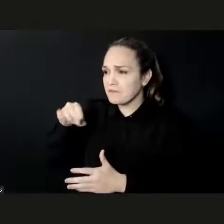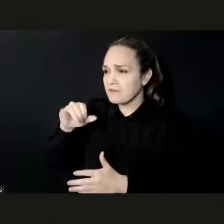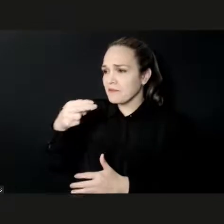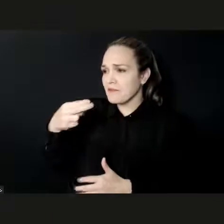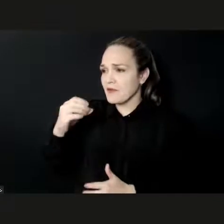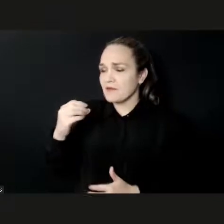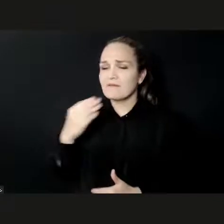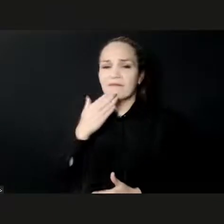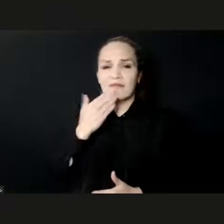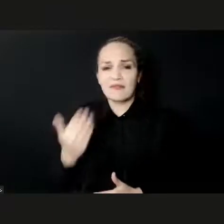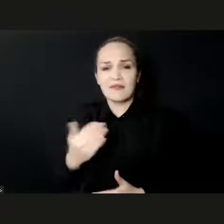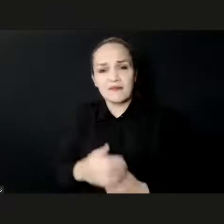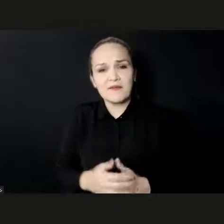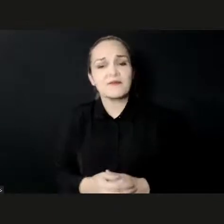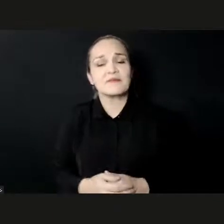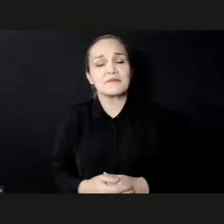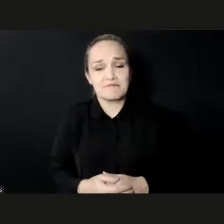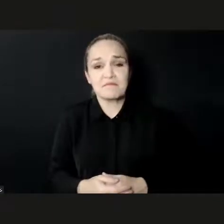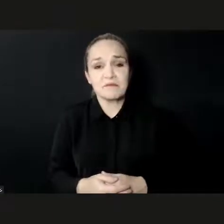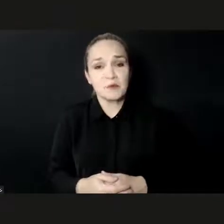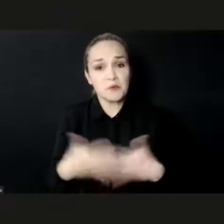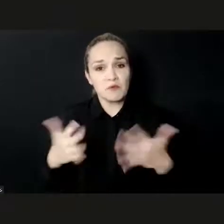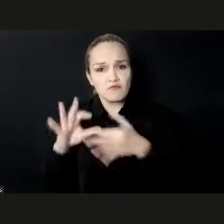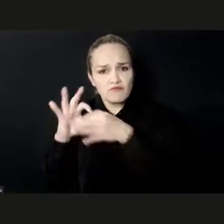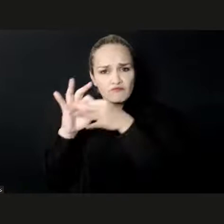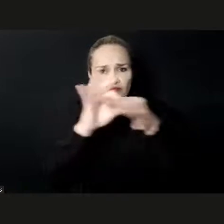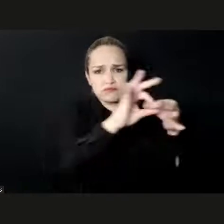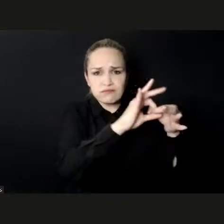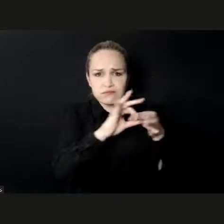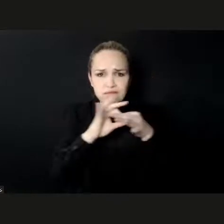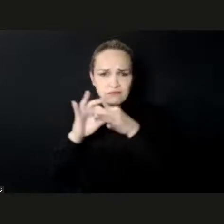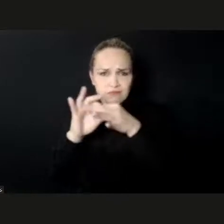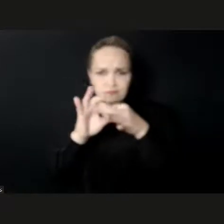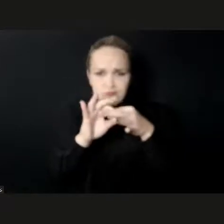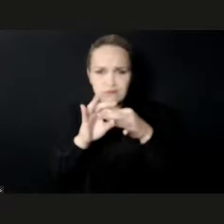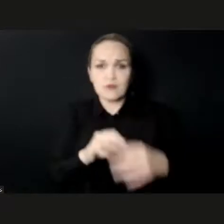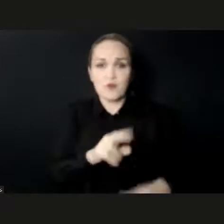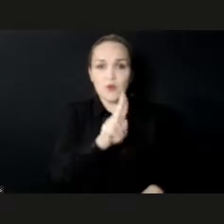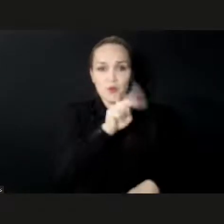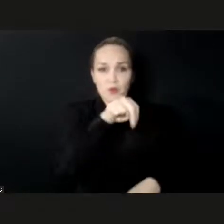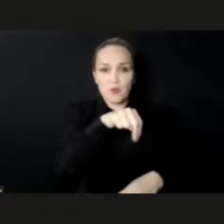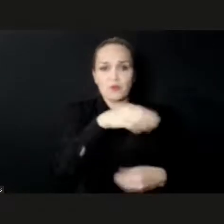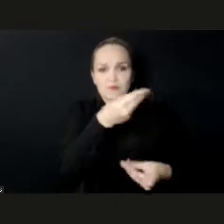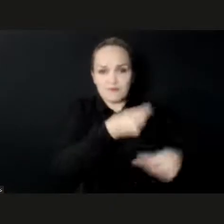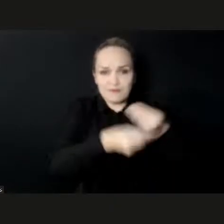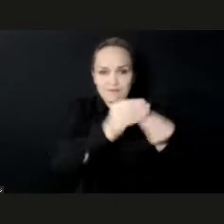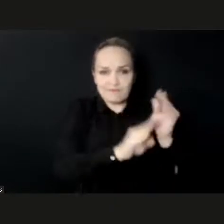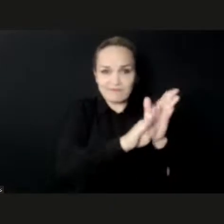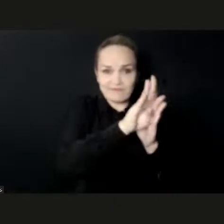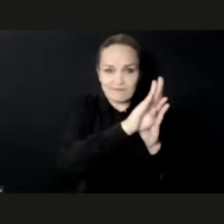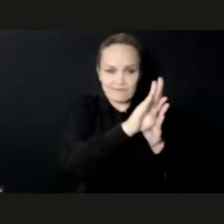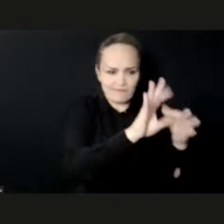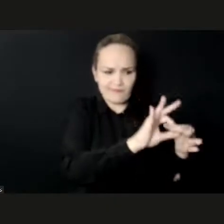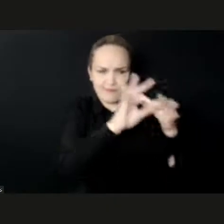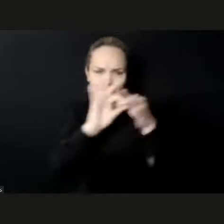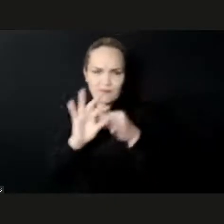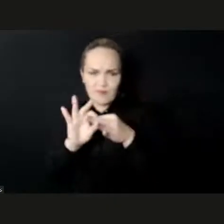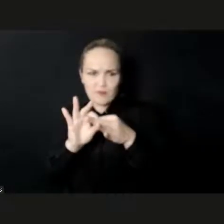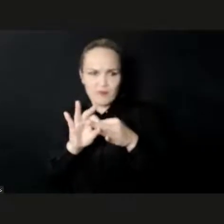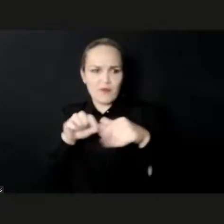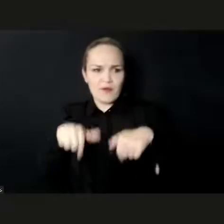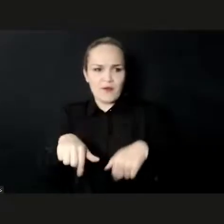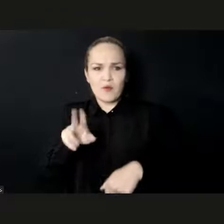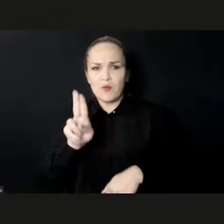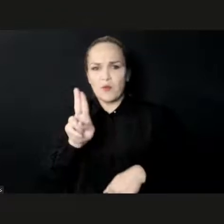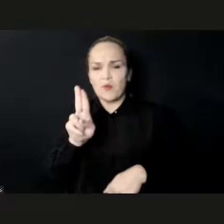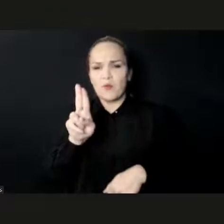this cooperation with UNCTAD, and definitely we look at the nexus of the